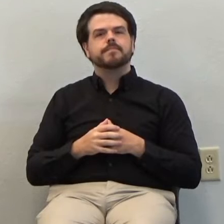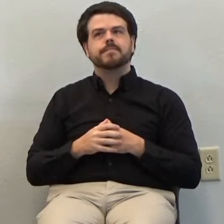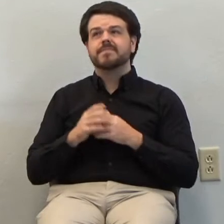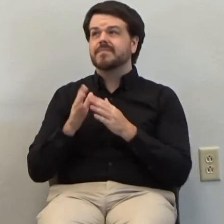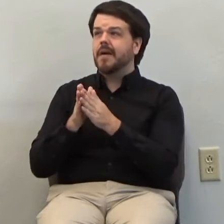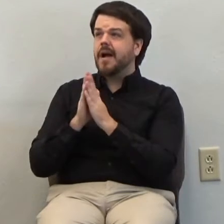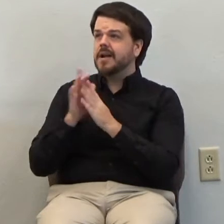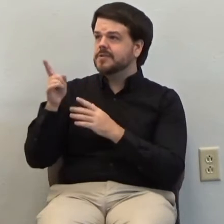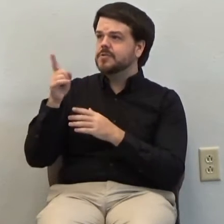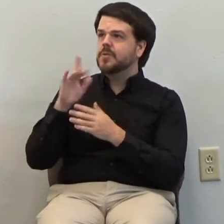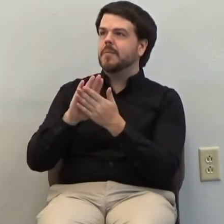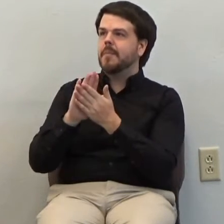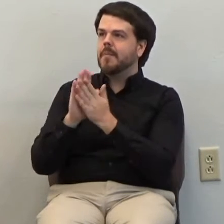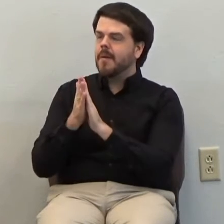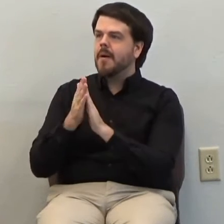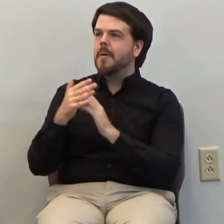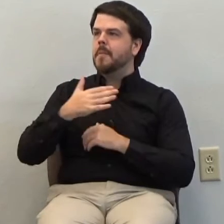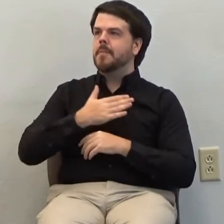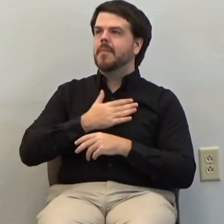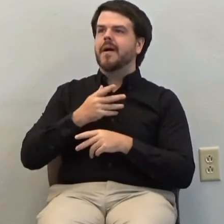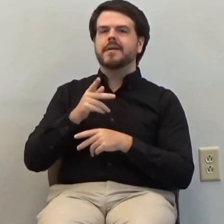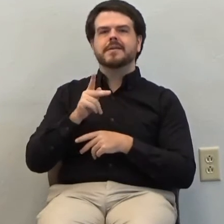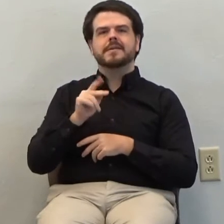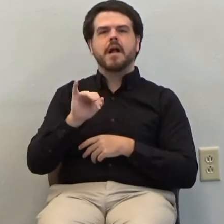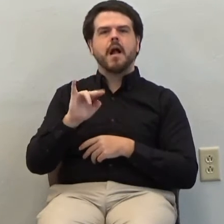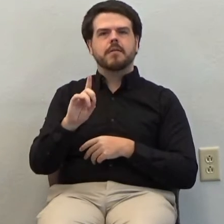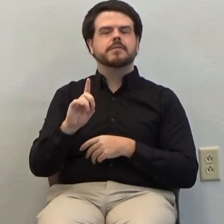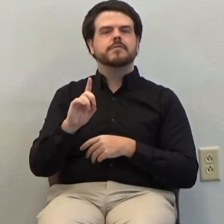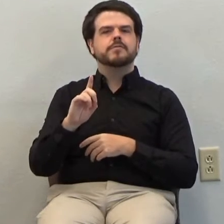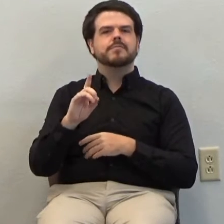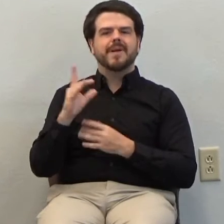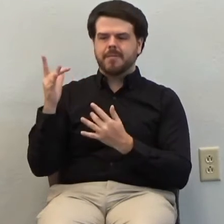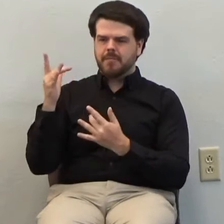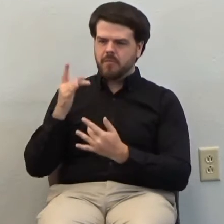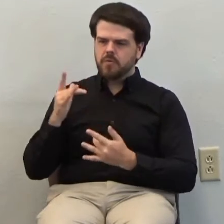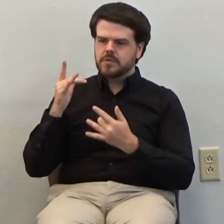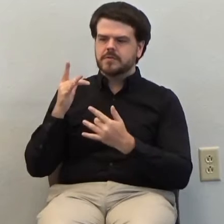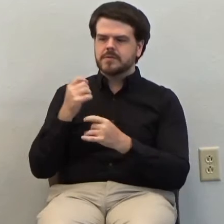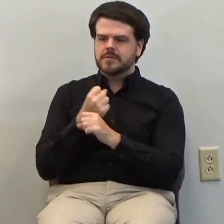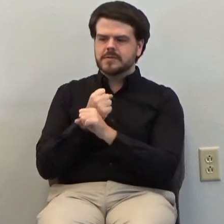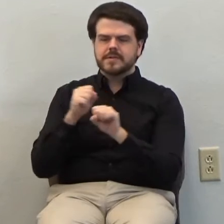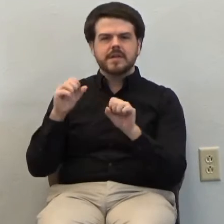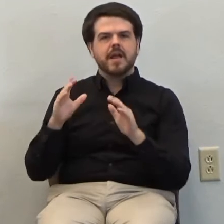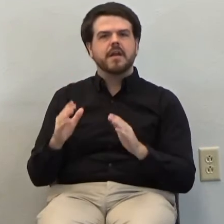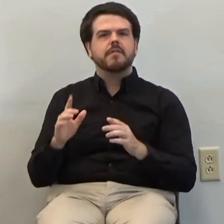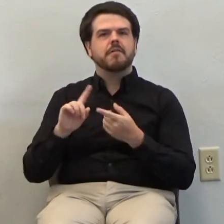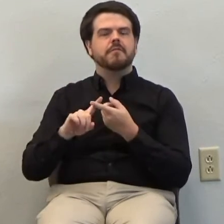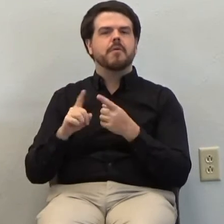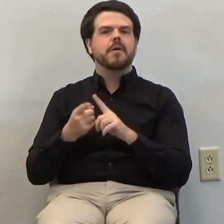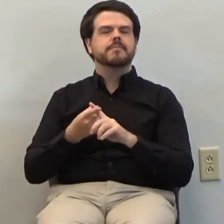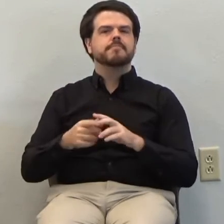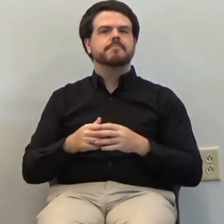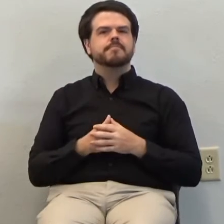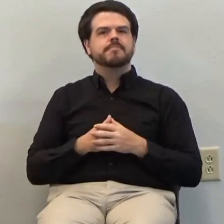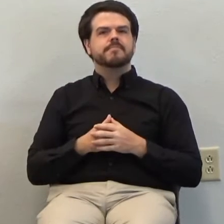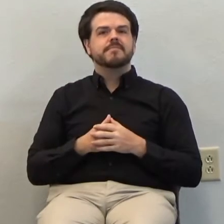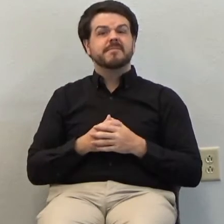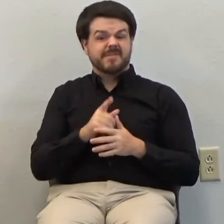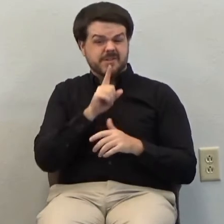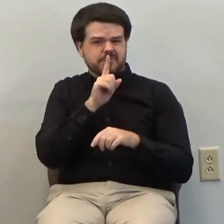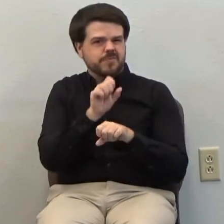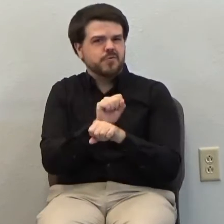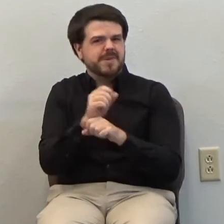my kind and gentle Savior and friend. That's real submission because it's from the heart.